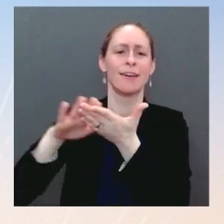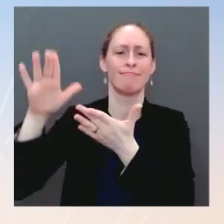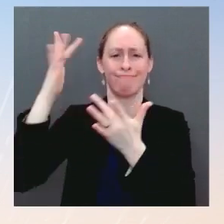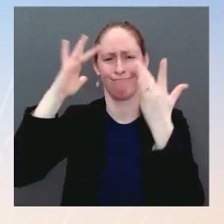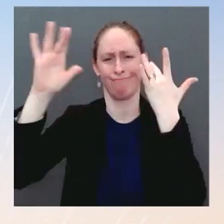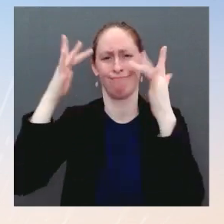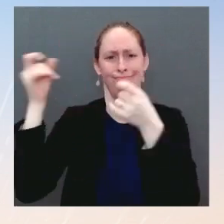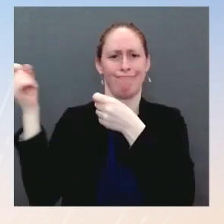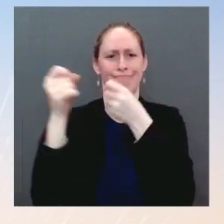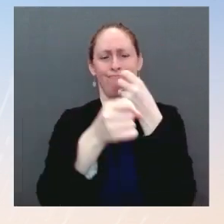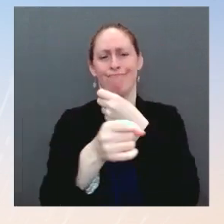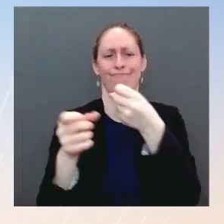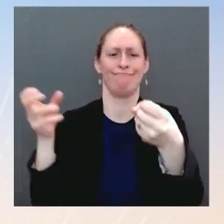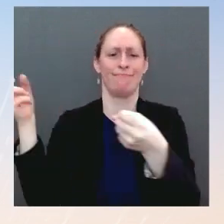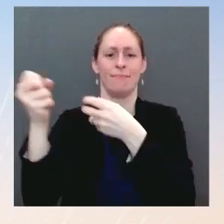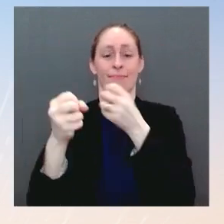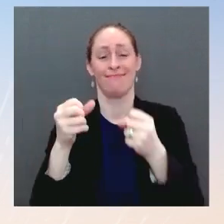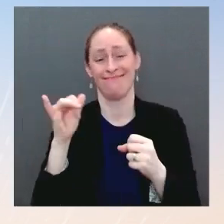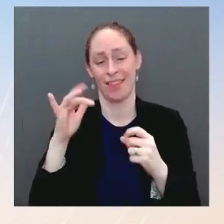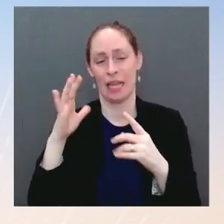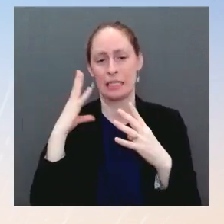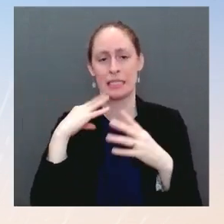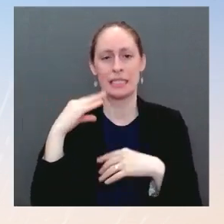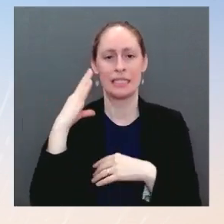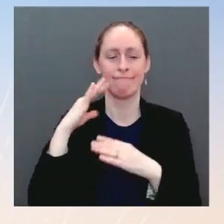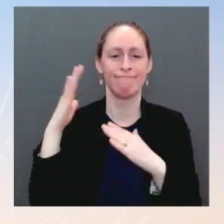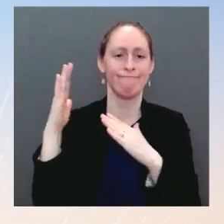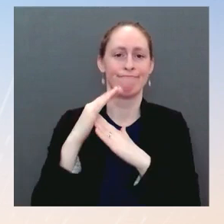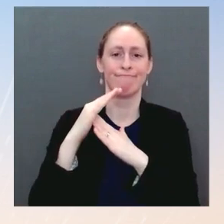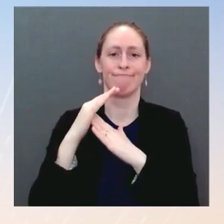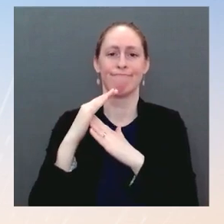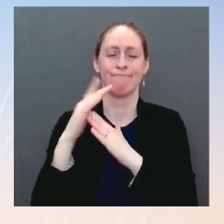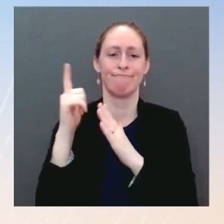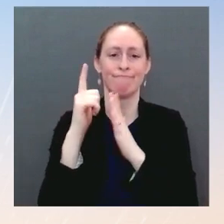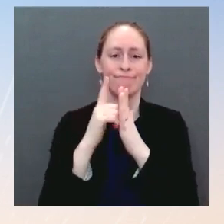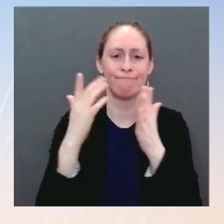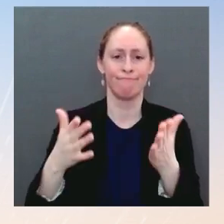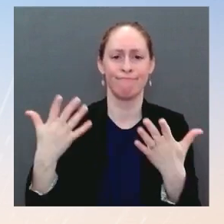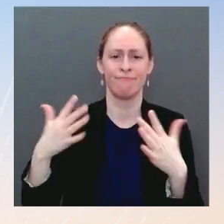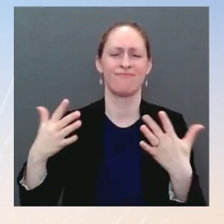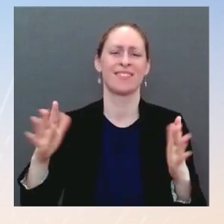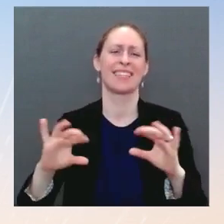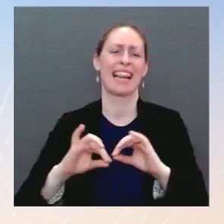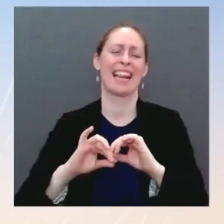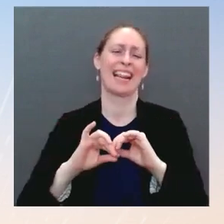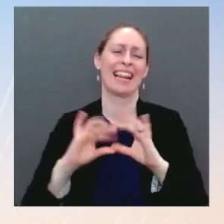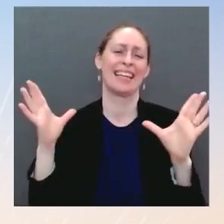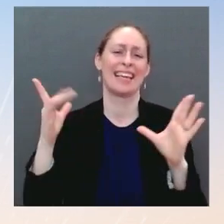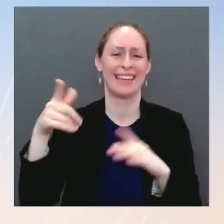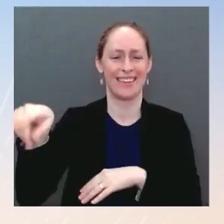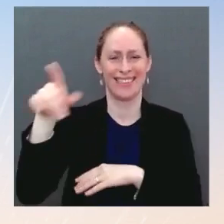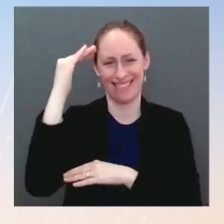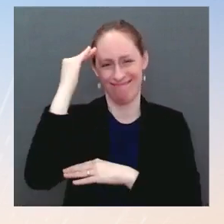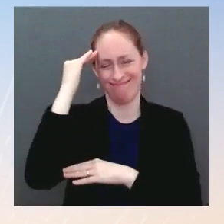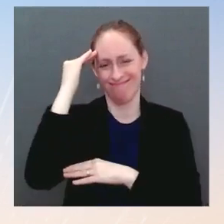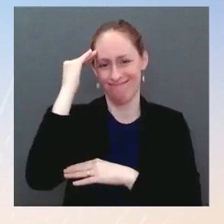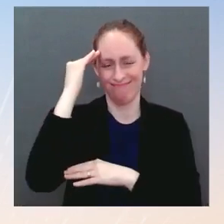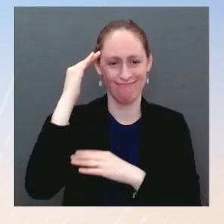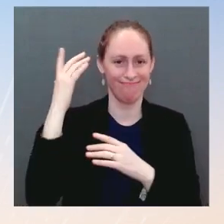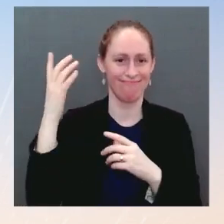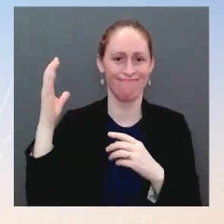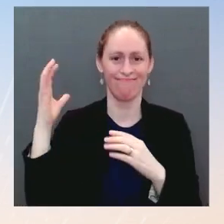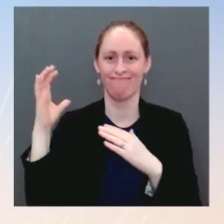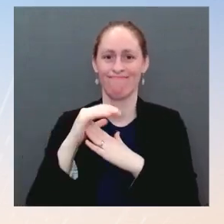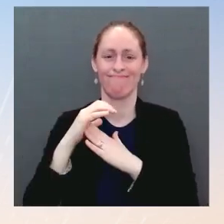nominees and done that by also making them incredibly diverse. And so the President's view is that it is long